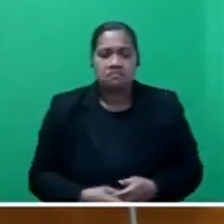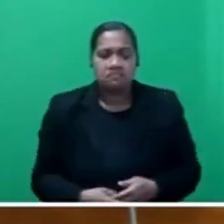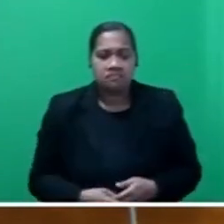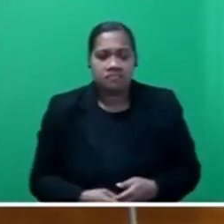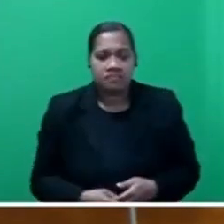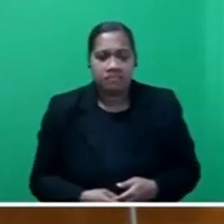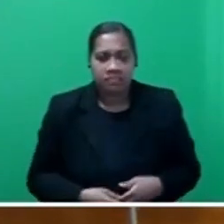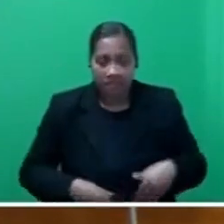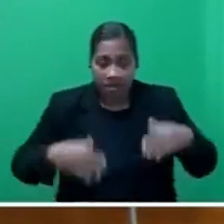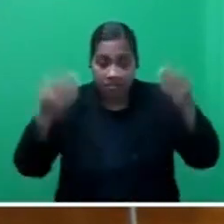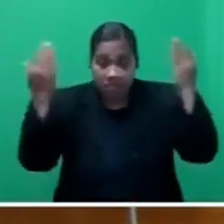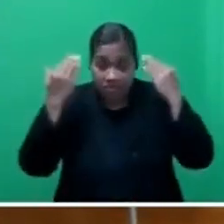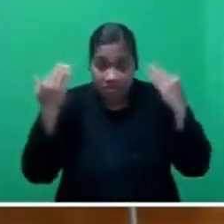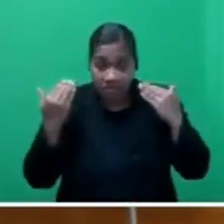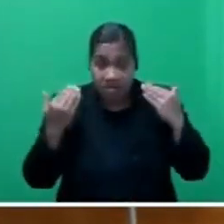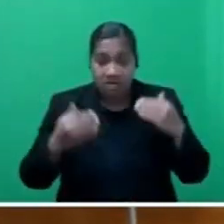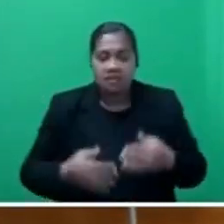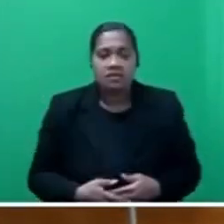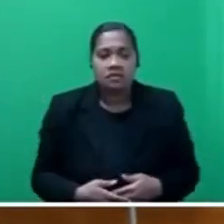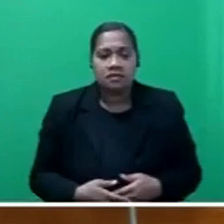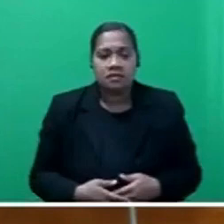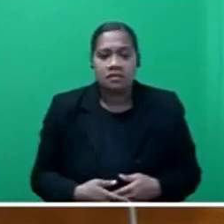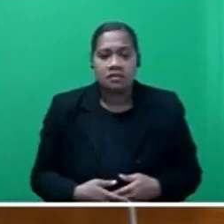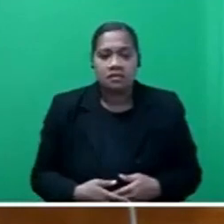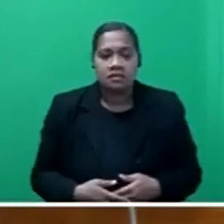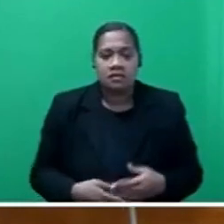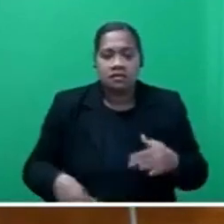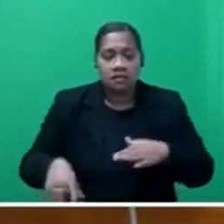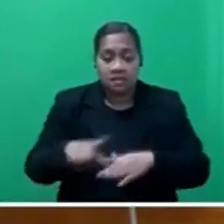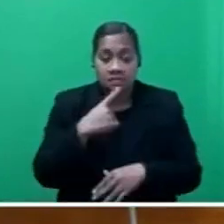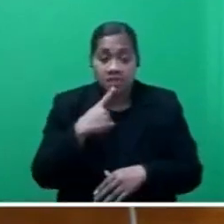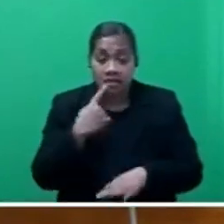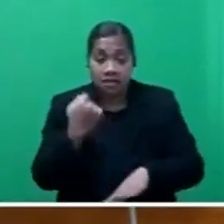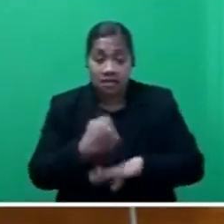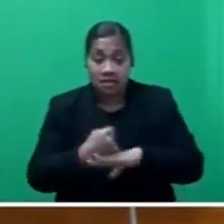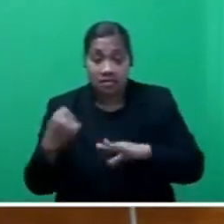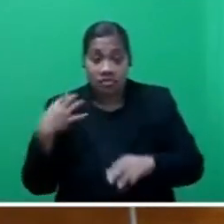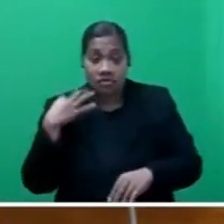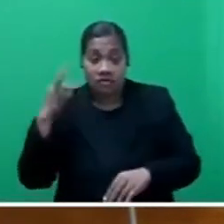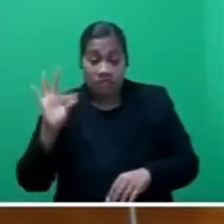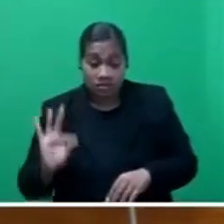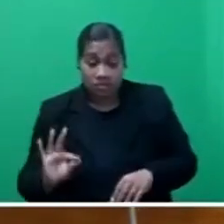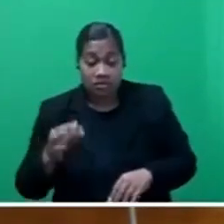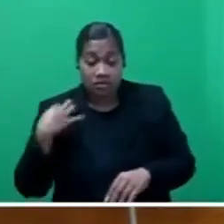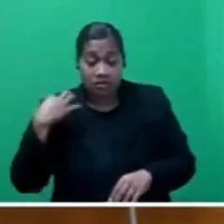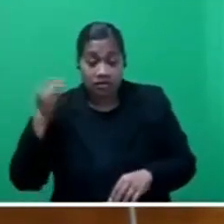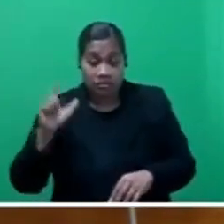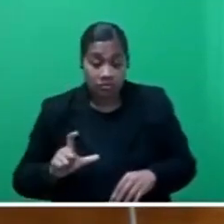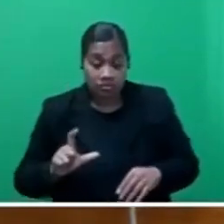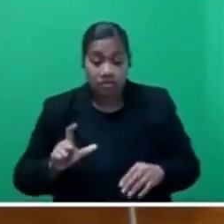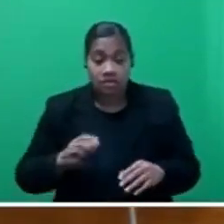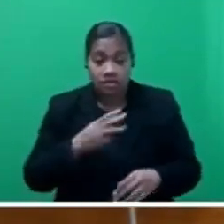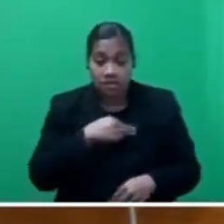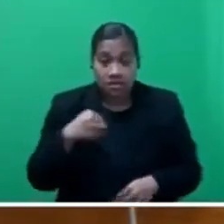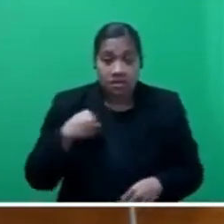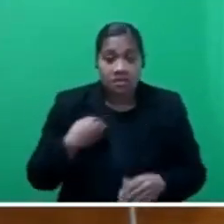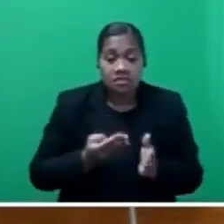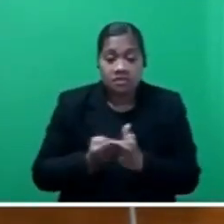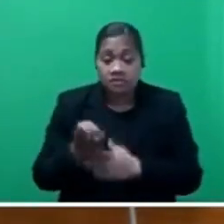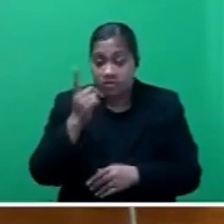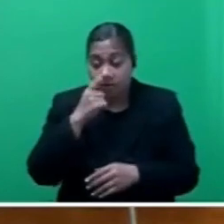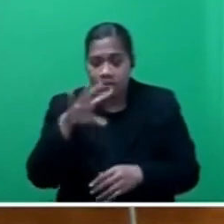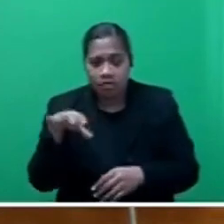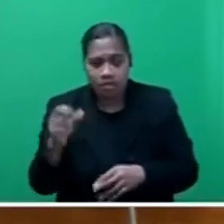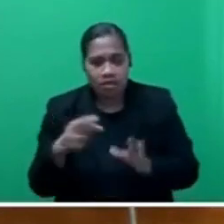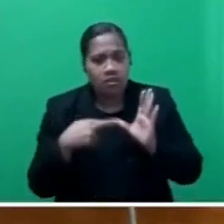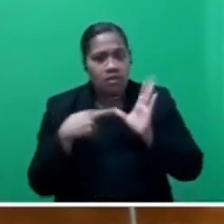Mr Speaker, I learn by saying that government officials including ministers are servants of the people and they must respond to those